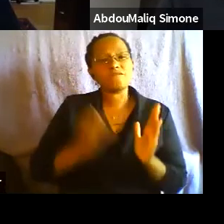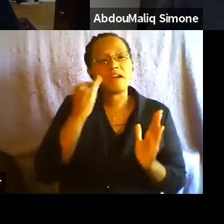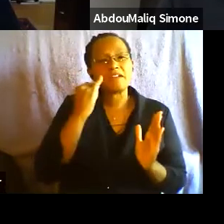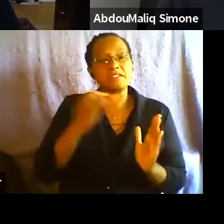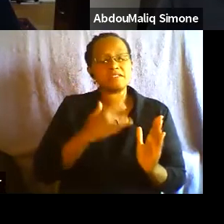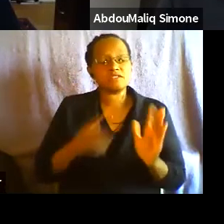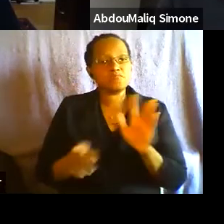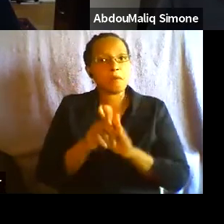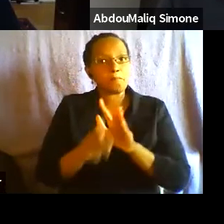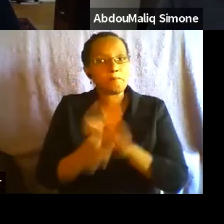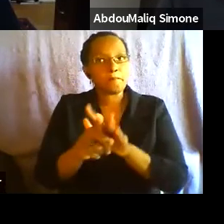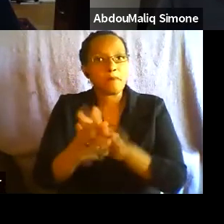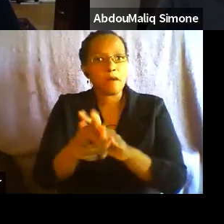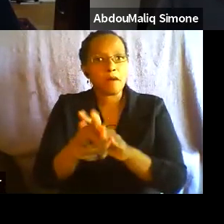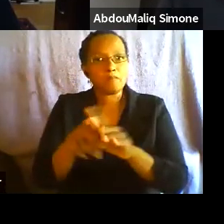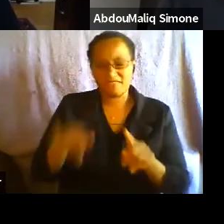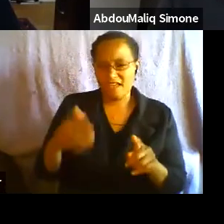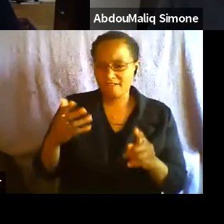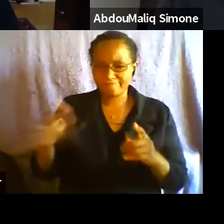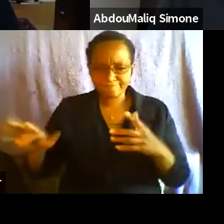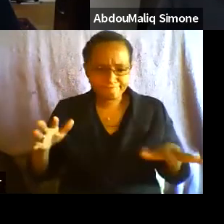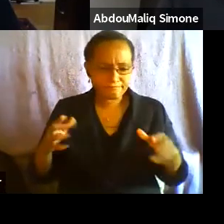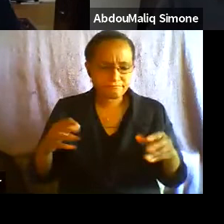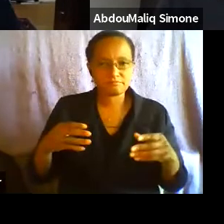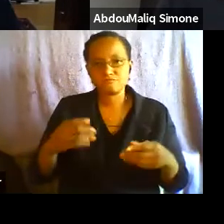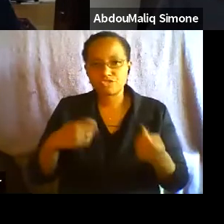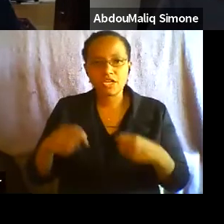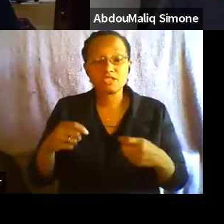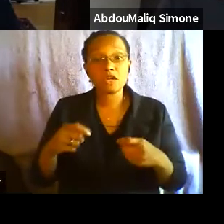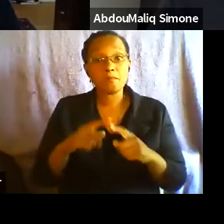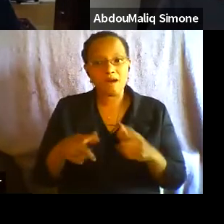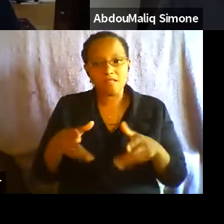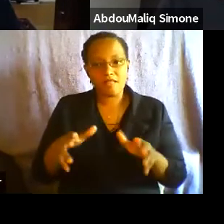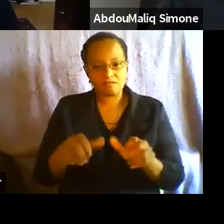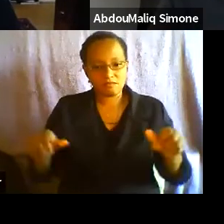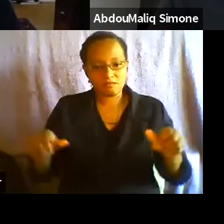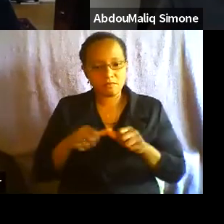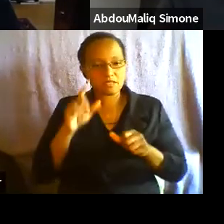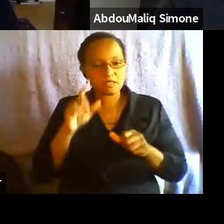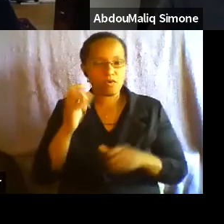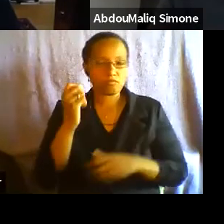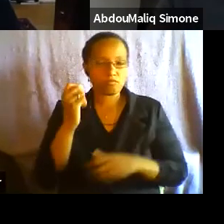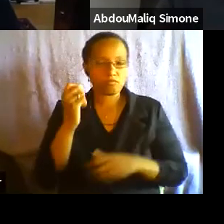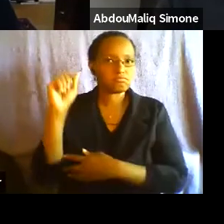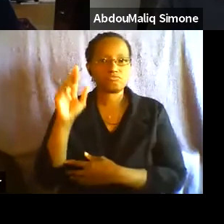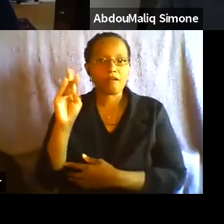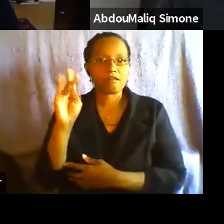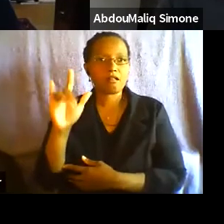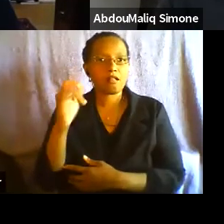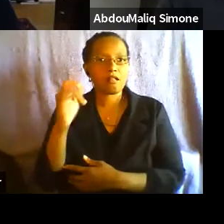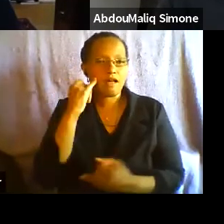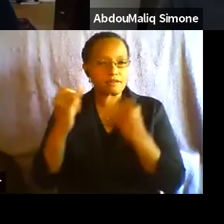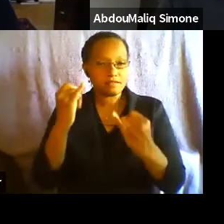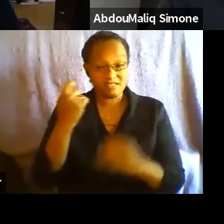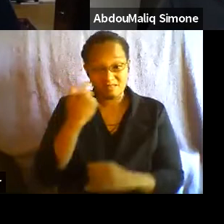open up the space for radical ideas. I think in the past few decades we've seen lots of ebbs that happen.